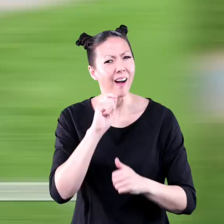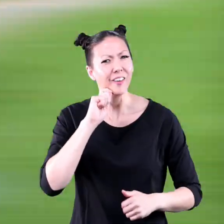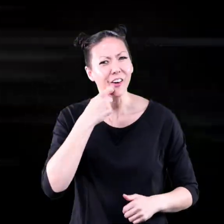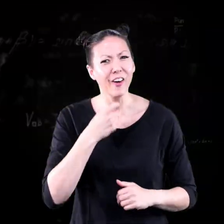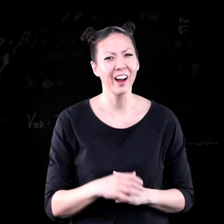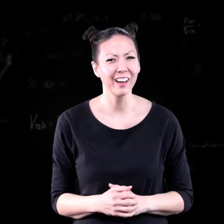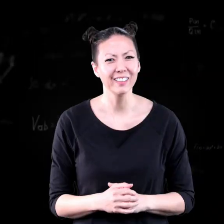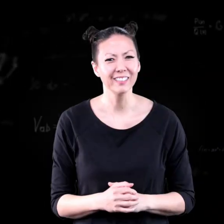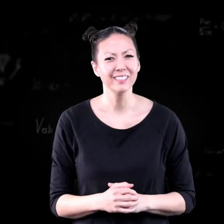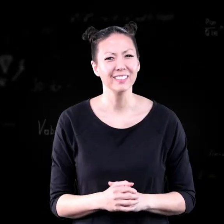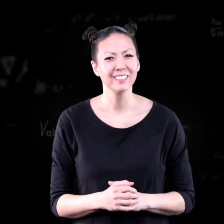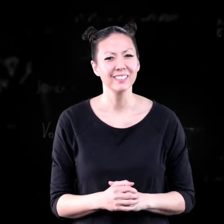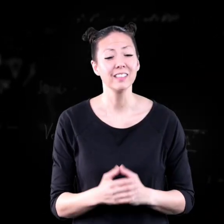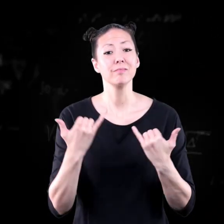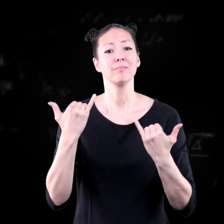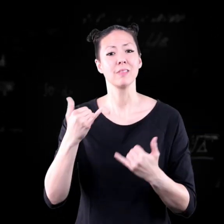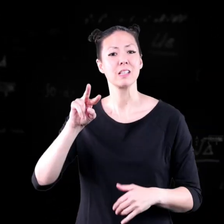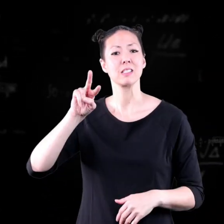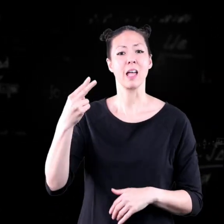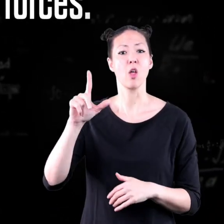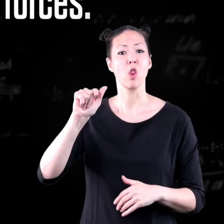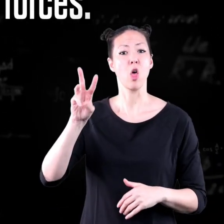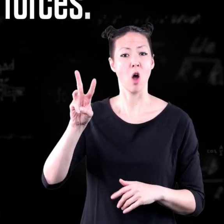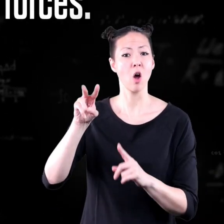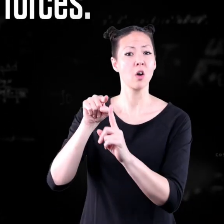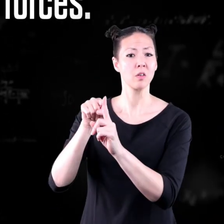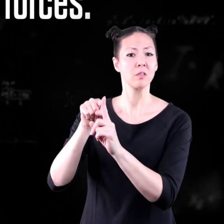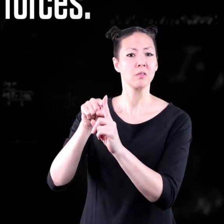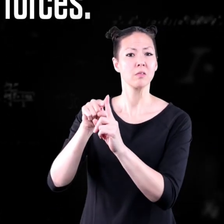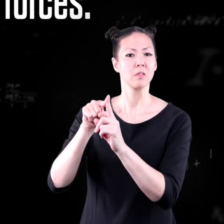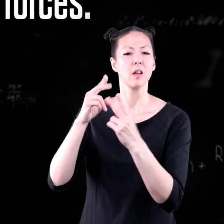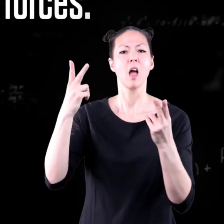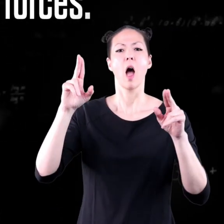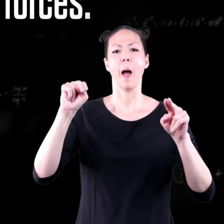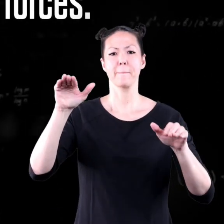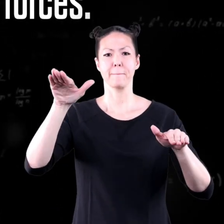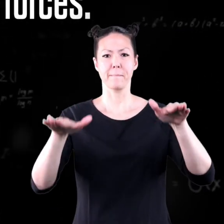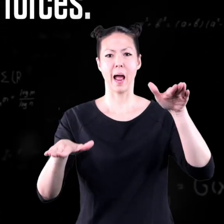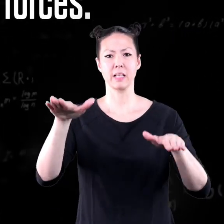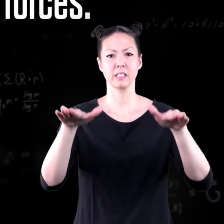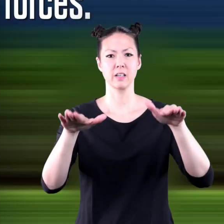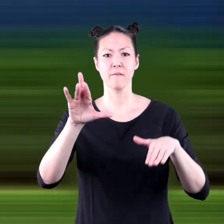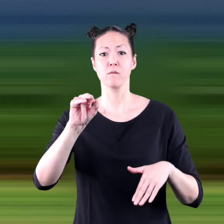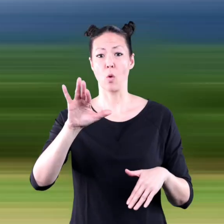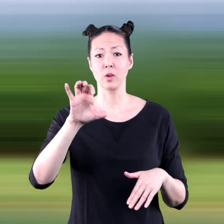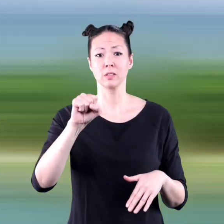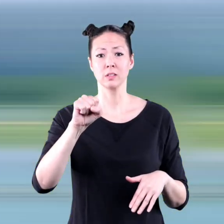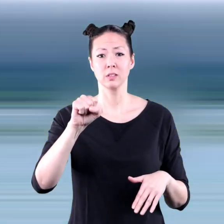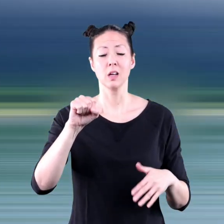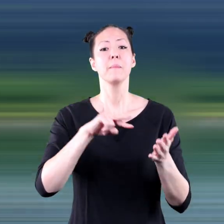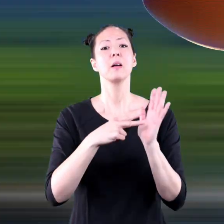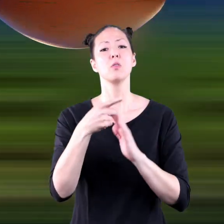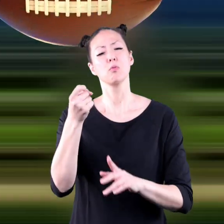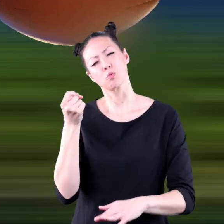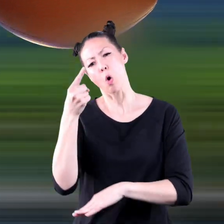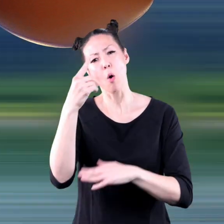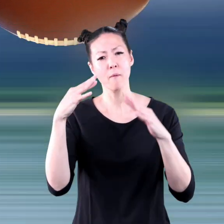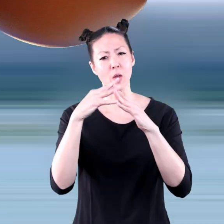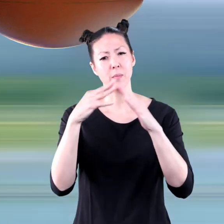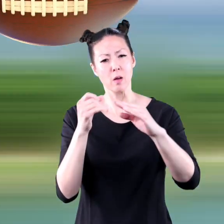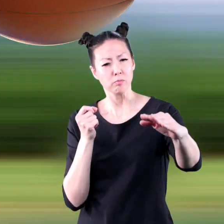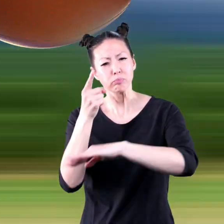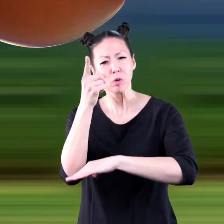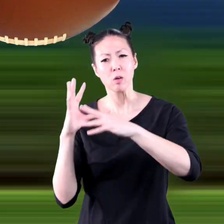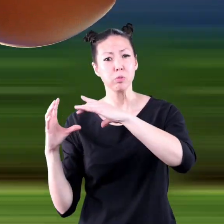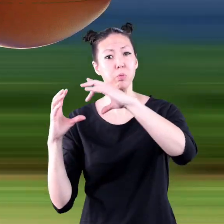that? Newton's second law also talks about unbalanced forces. That means when you throw a football,